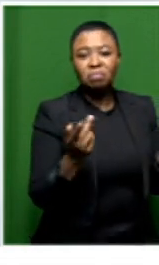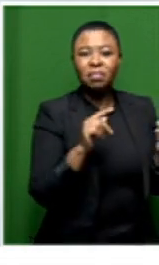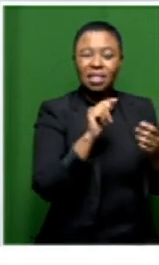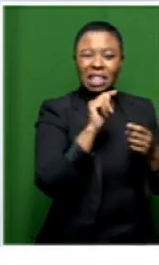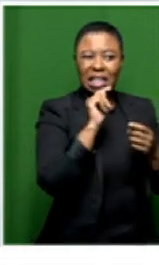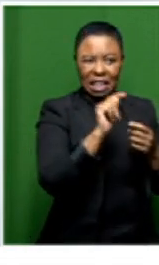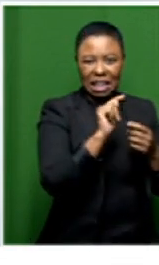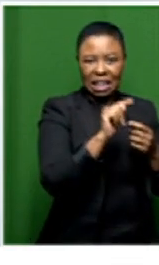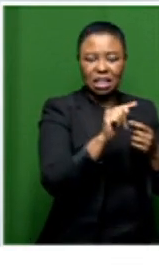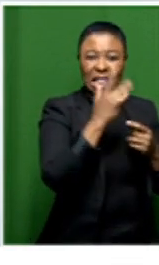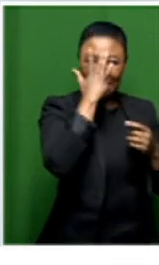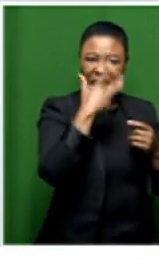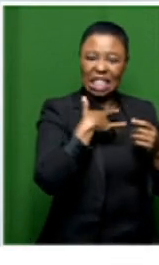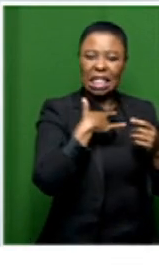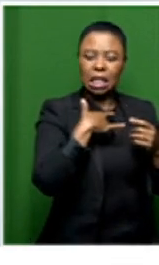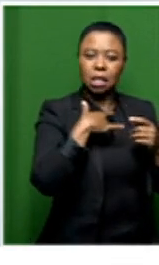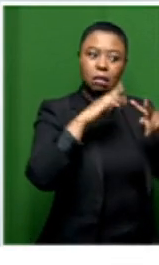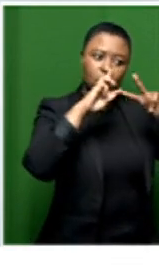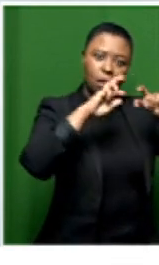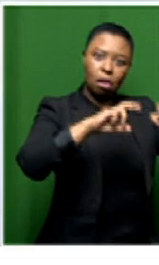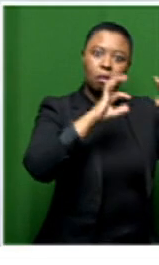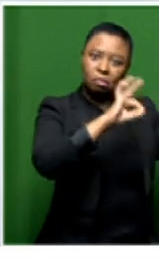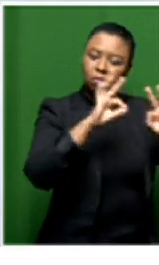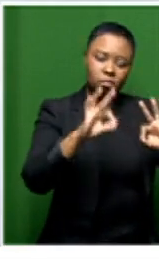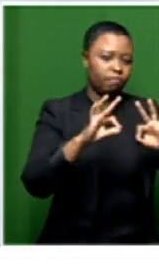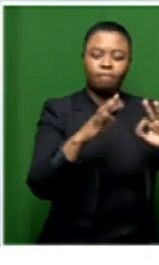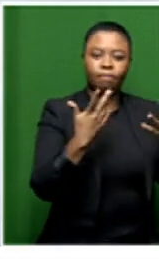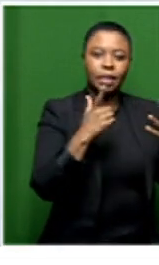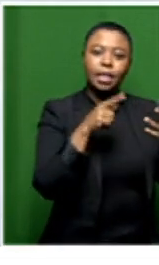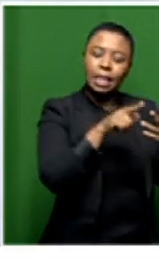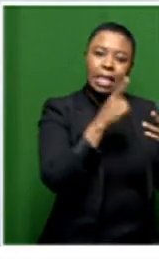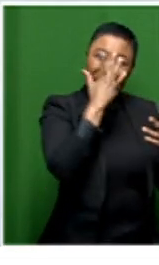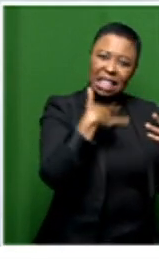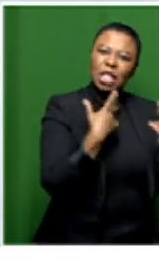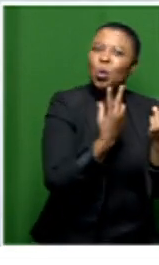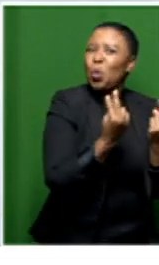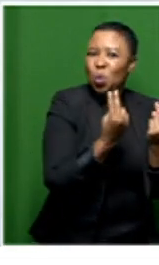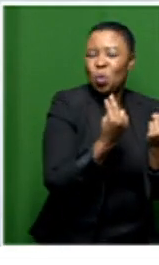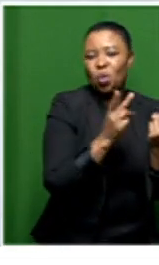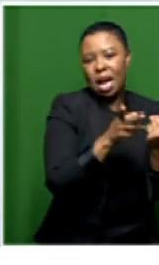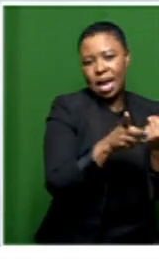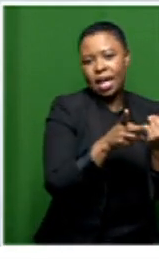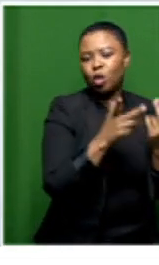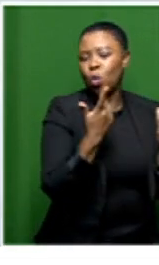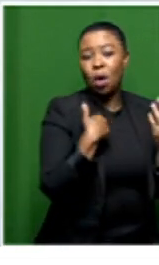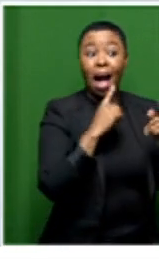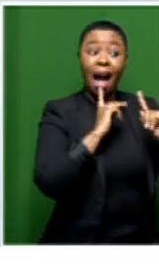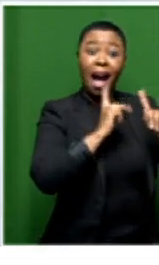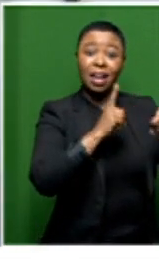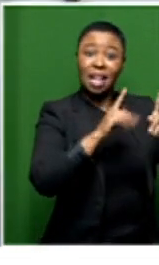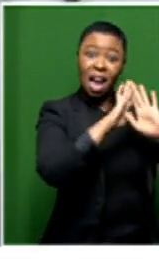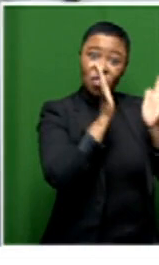you know disease and such a new disease that uh we simply do not have the answer to that